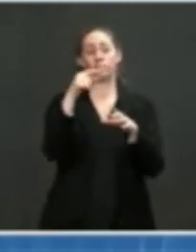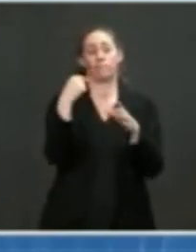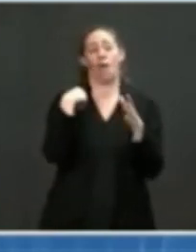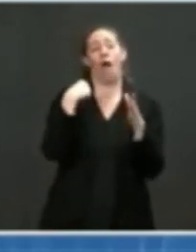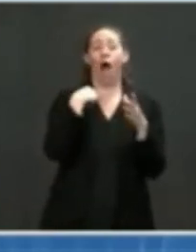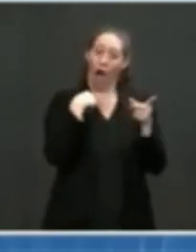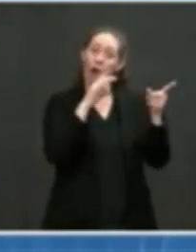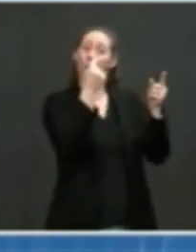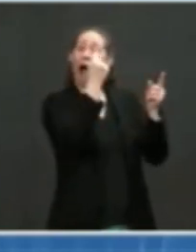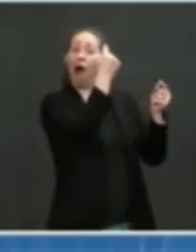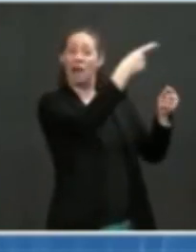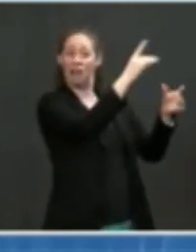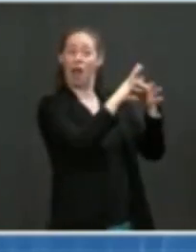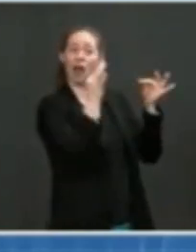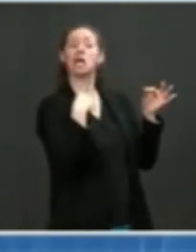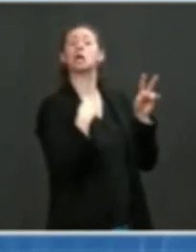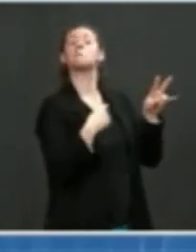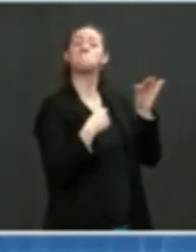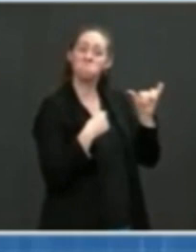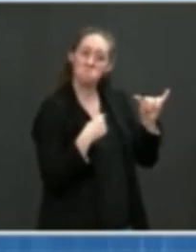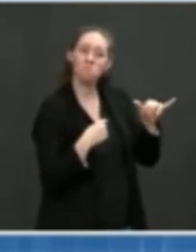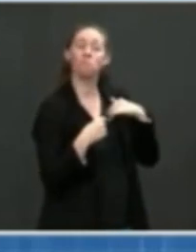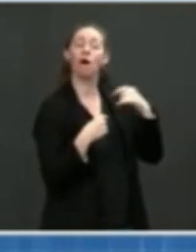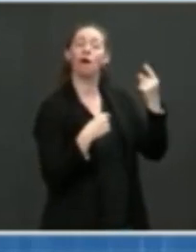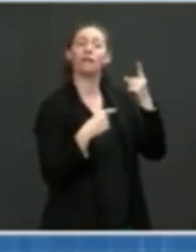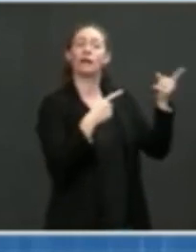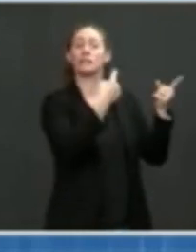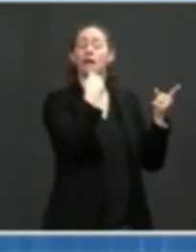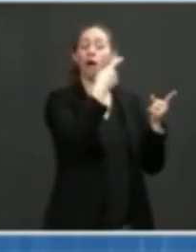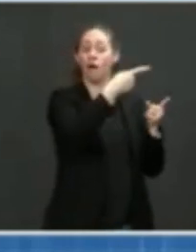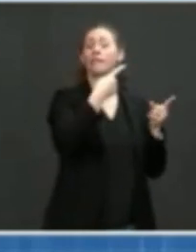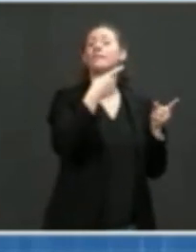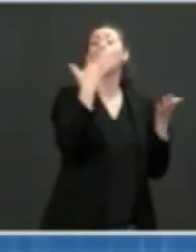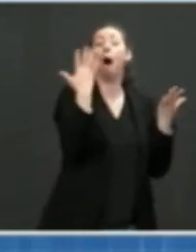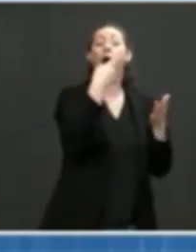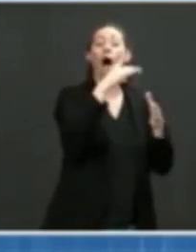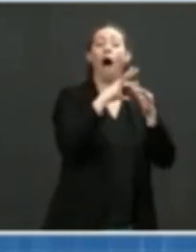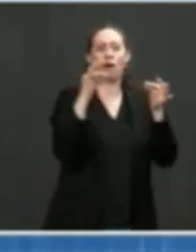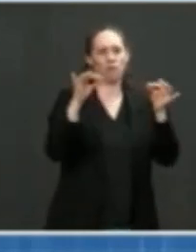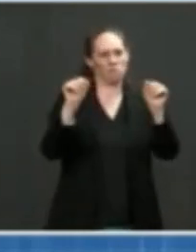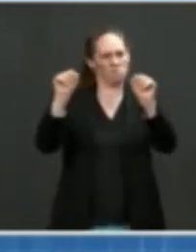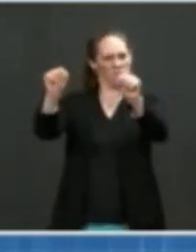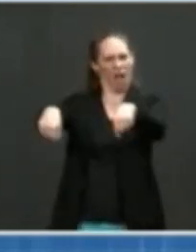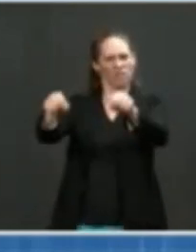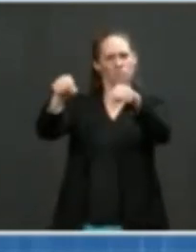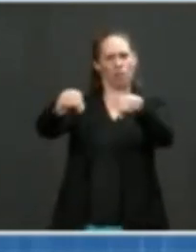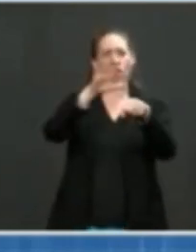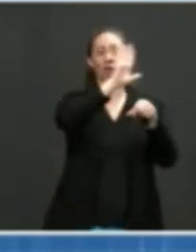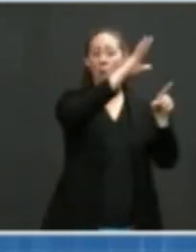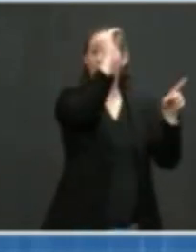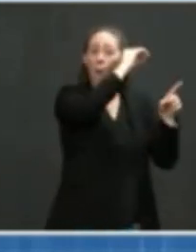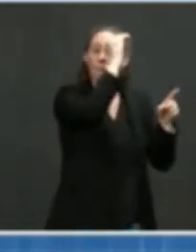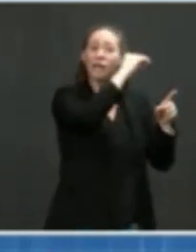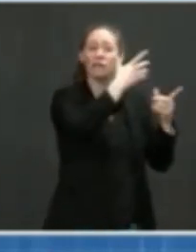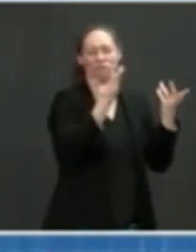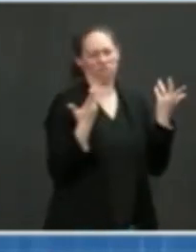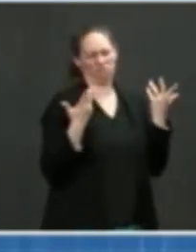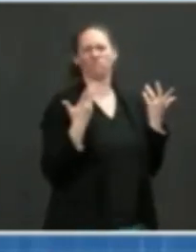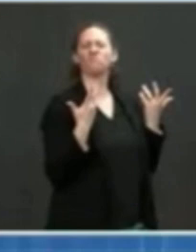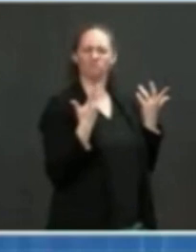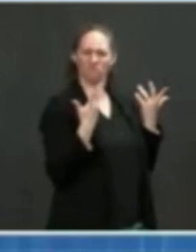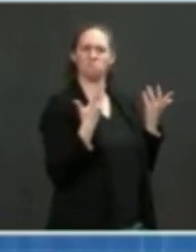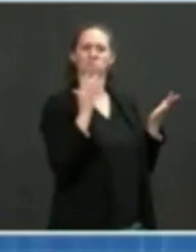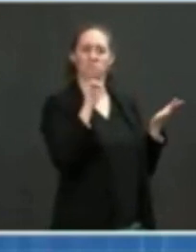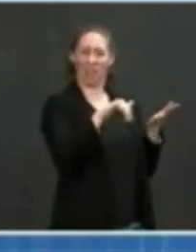that this is a possibility and he's entitled to his opinion now. That were his exact words.